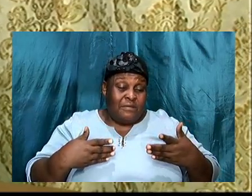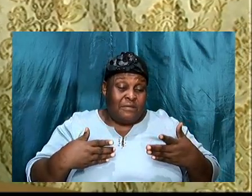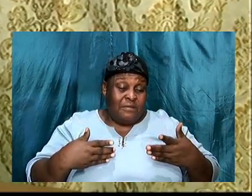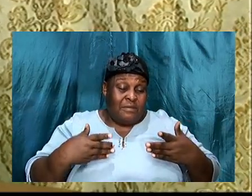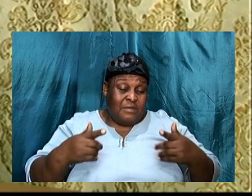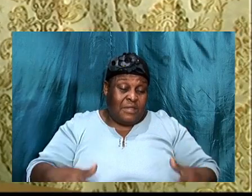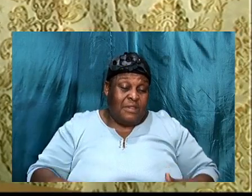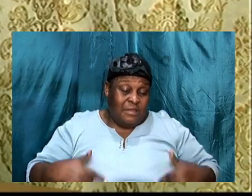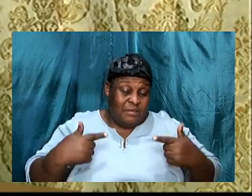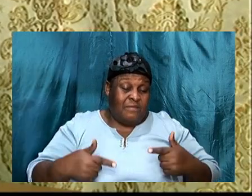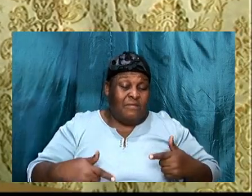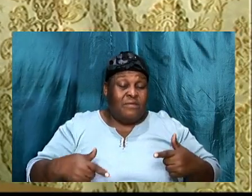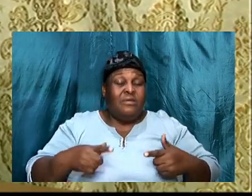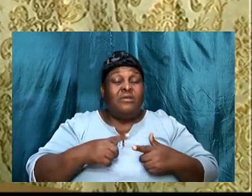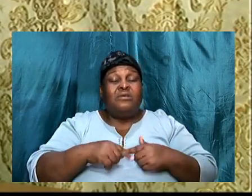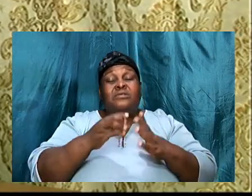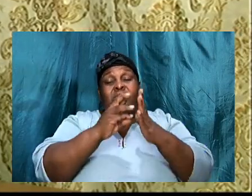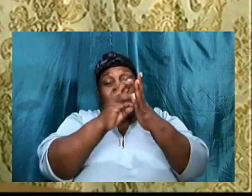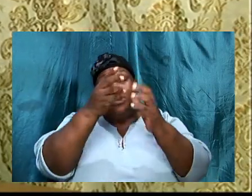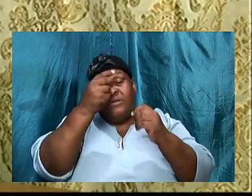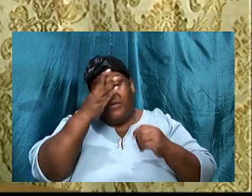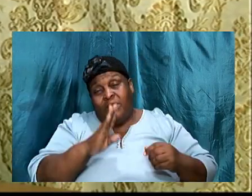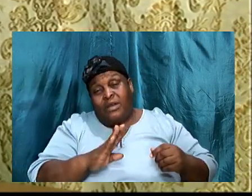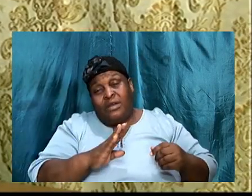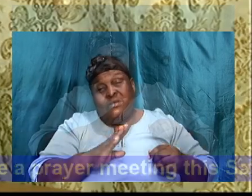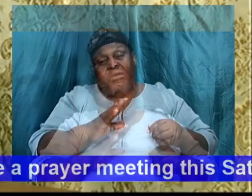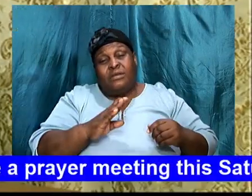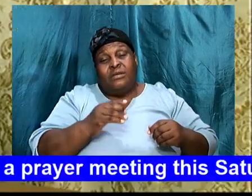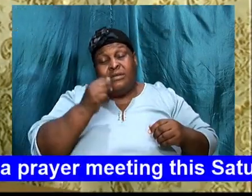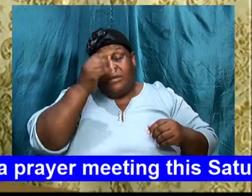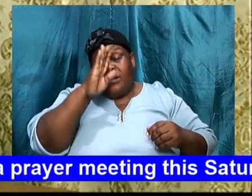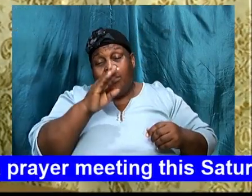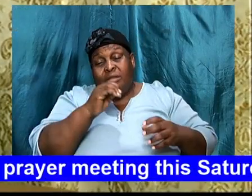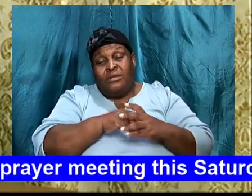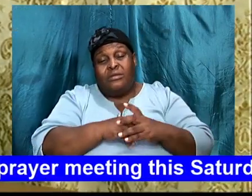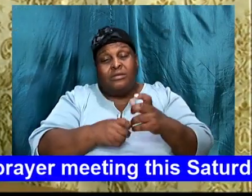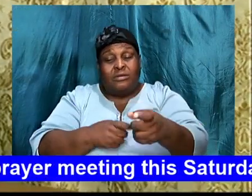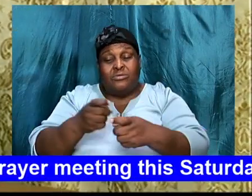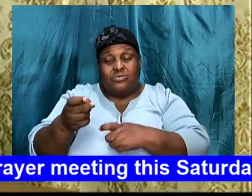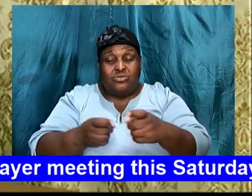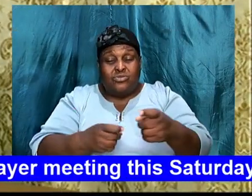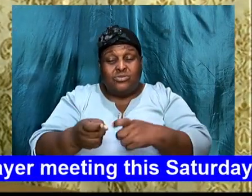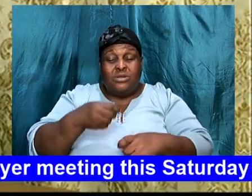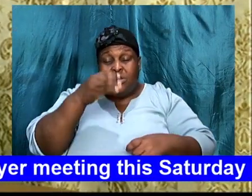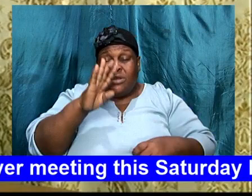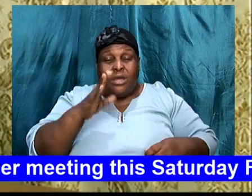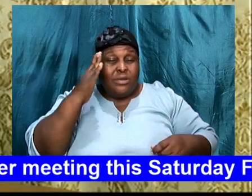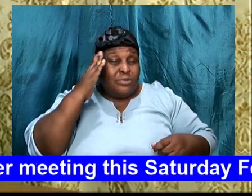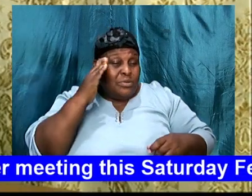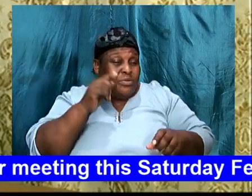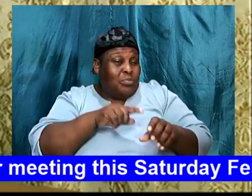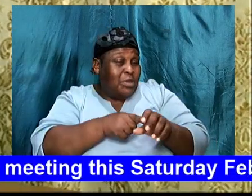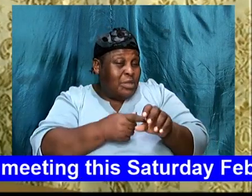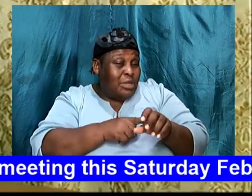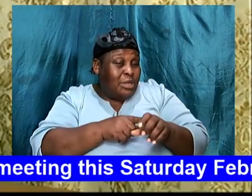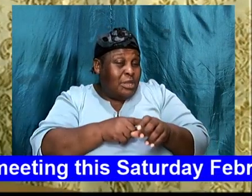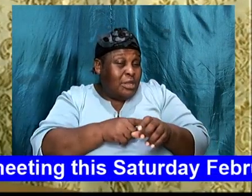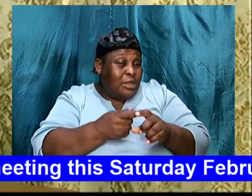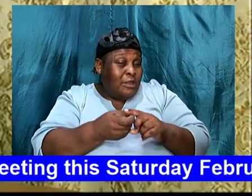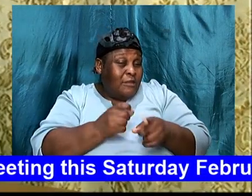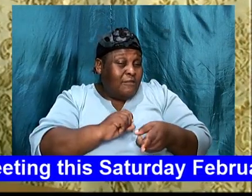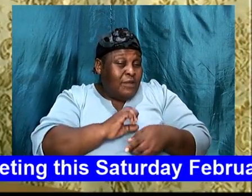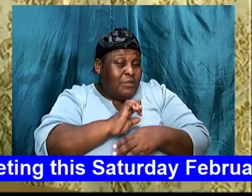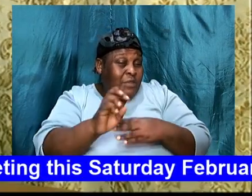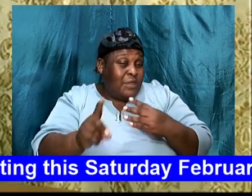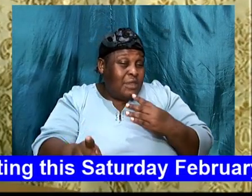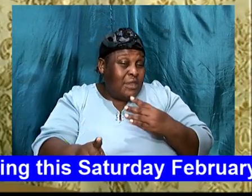in control, and if God knows our beginning from the end, and He design a pathway, He design a plan